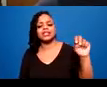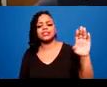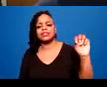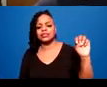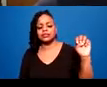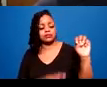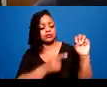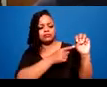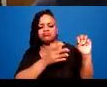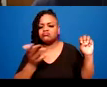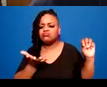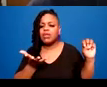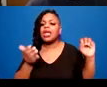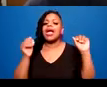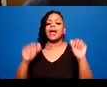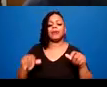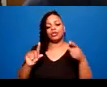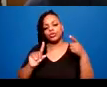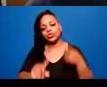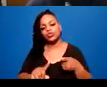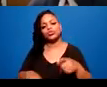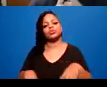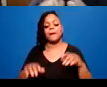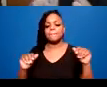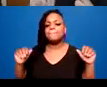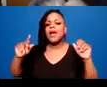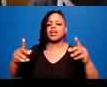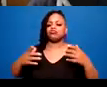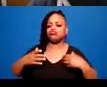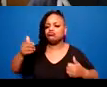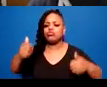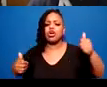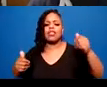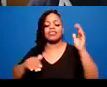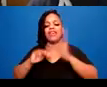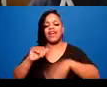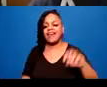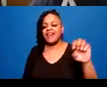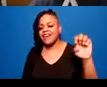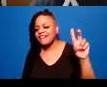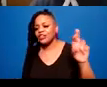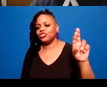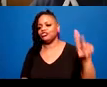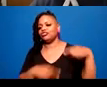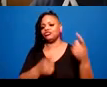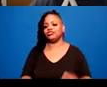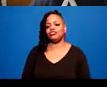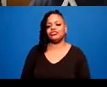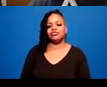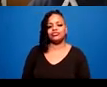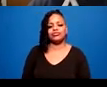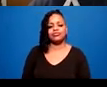stronger than ever. So that is given that, yes, we have traumas that will continue